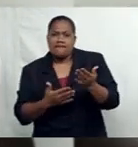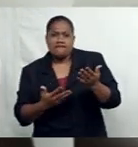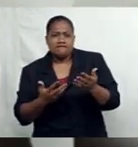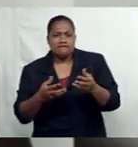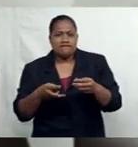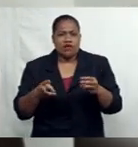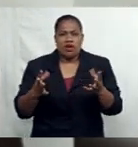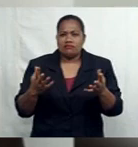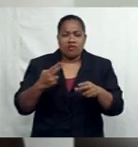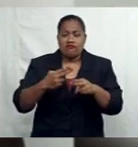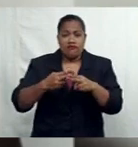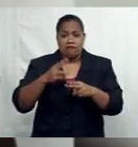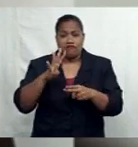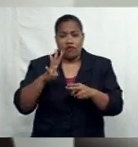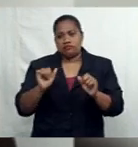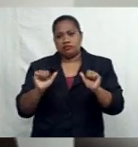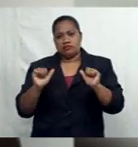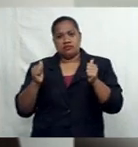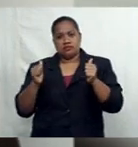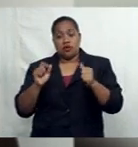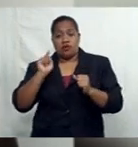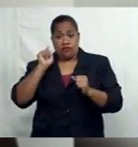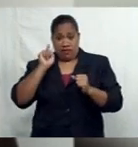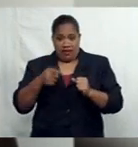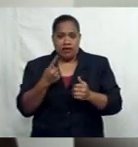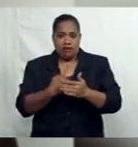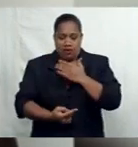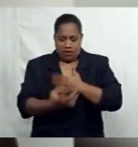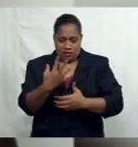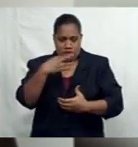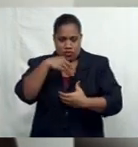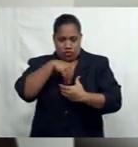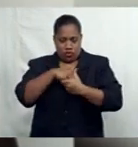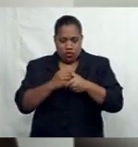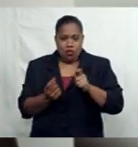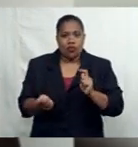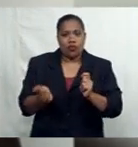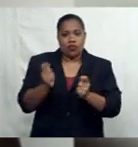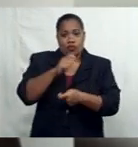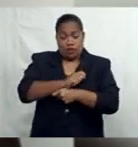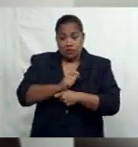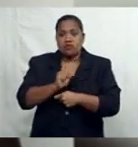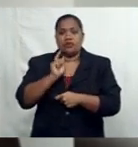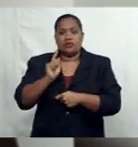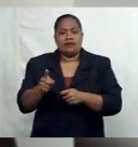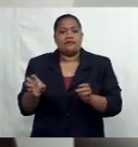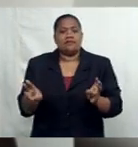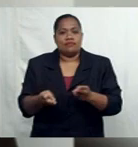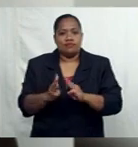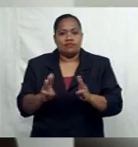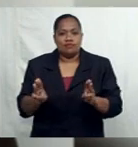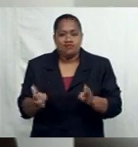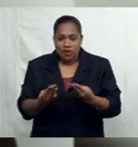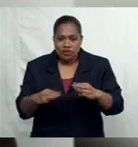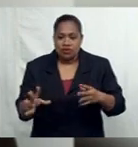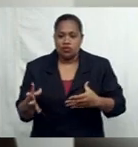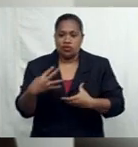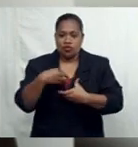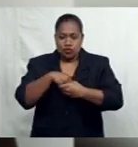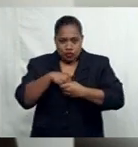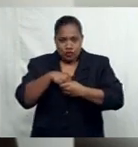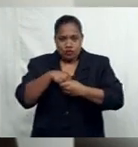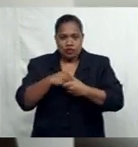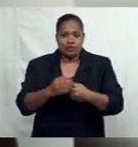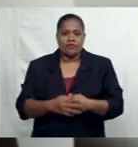four. So that was a turning point in my life. That's where music actually came back and was a big part of my life because I